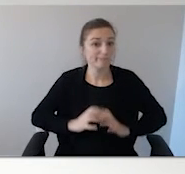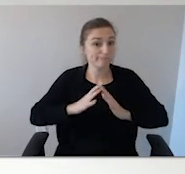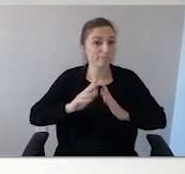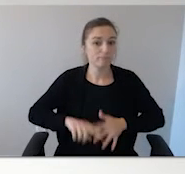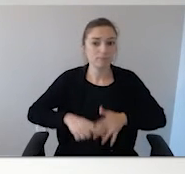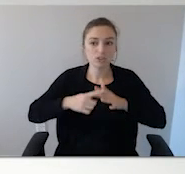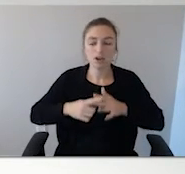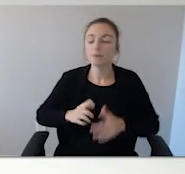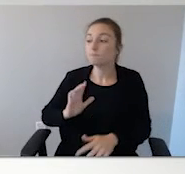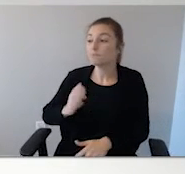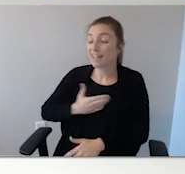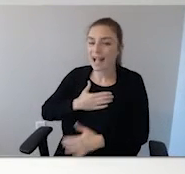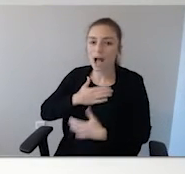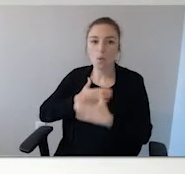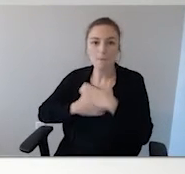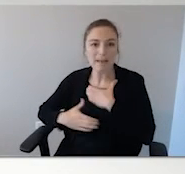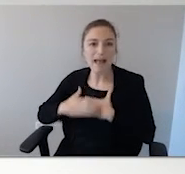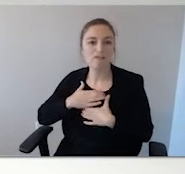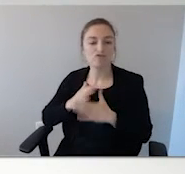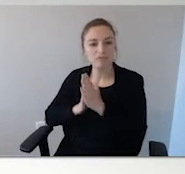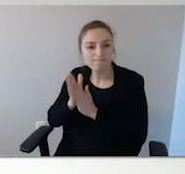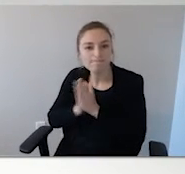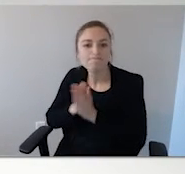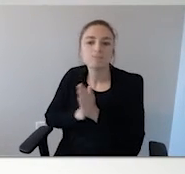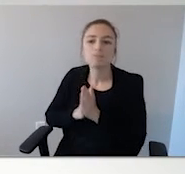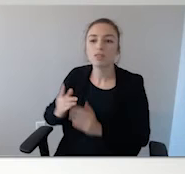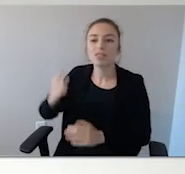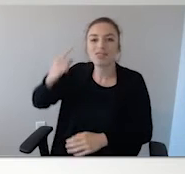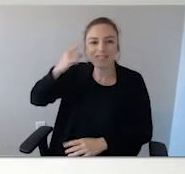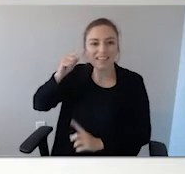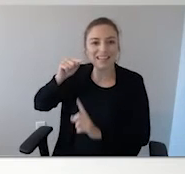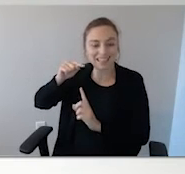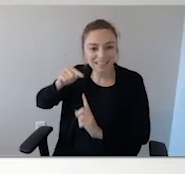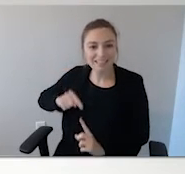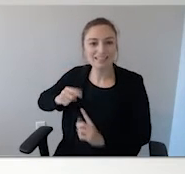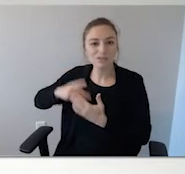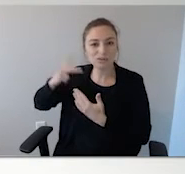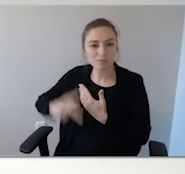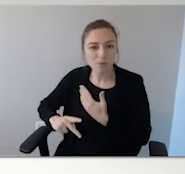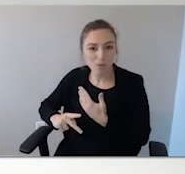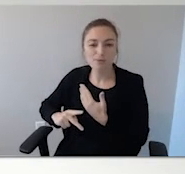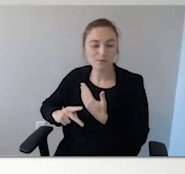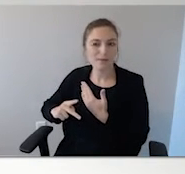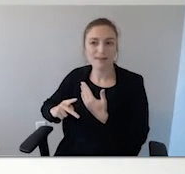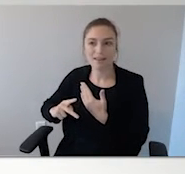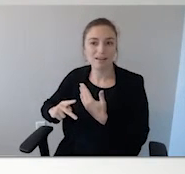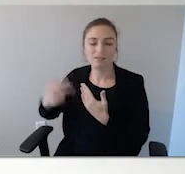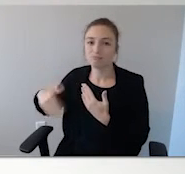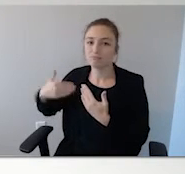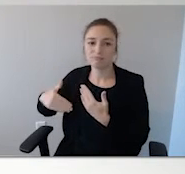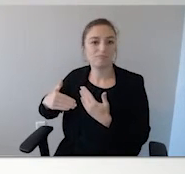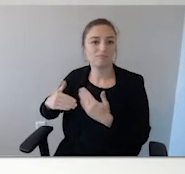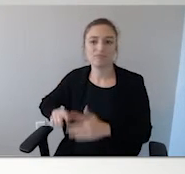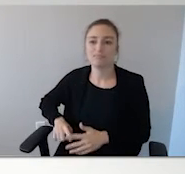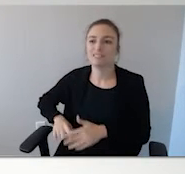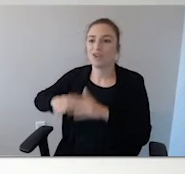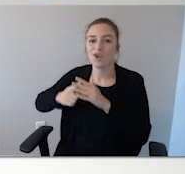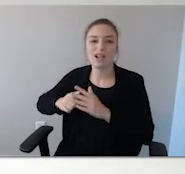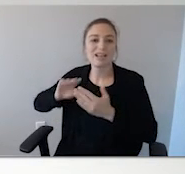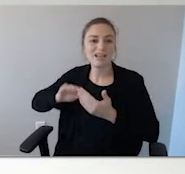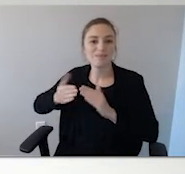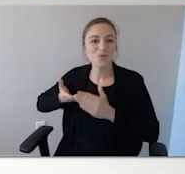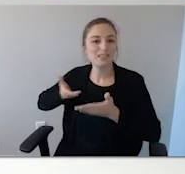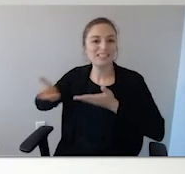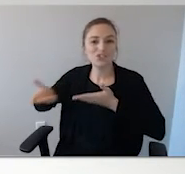our desire, we think Project Lifesaver, the Lynchburg Project Lifesaver Program, is our premier community service